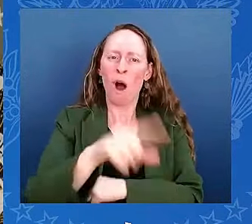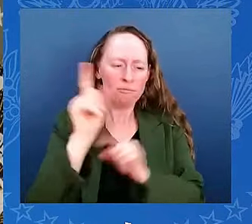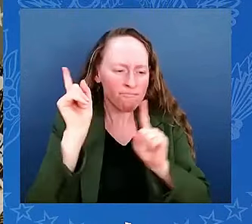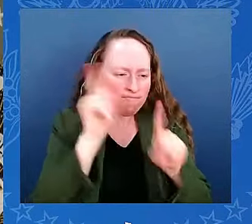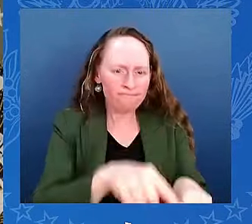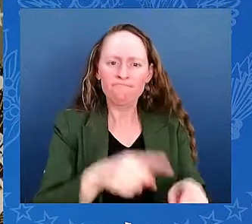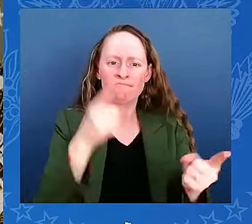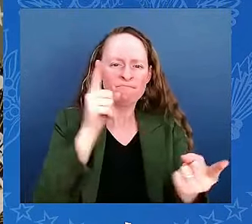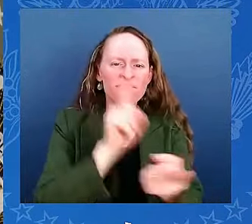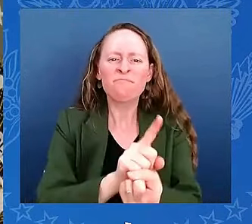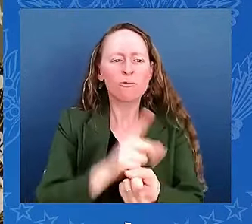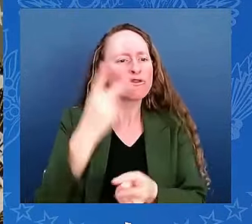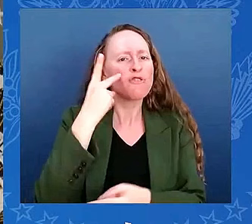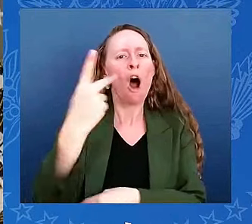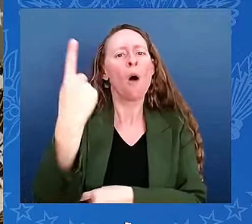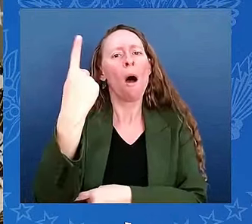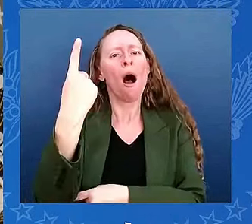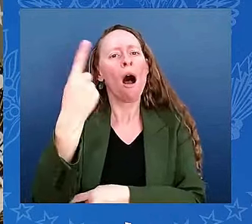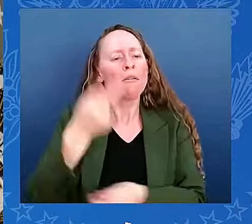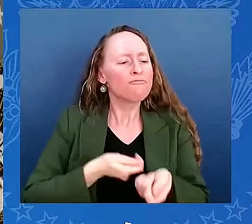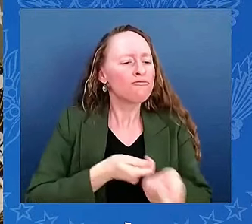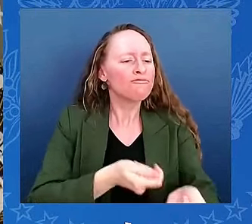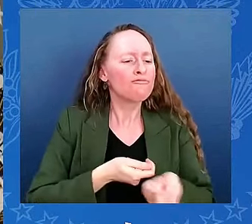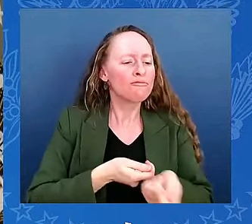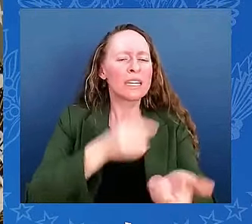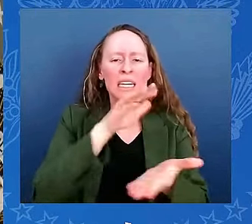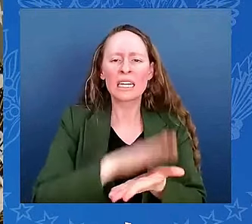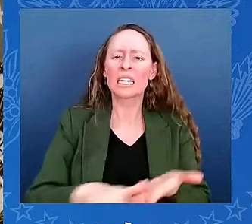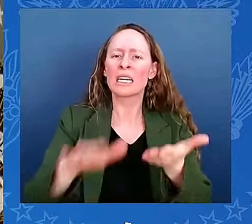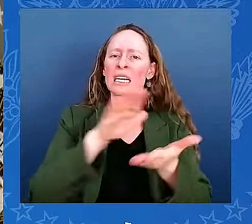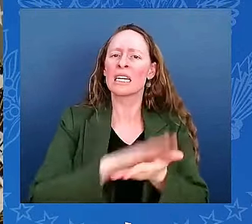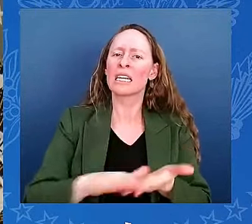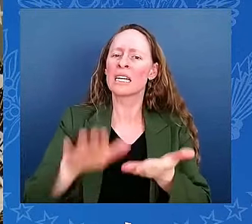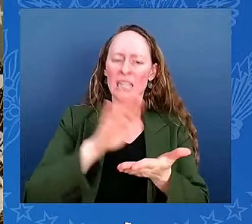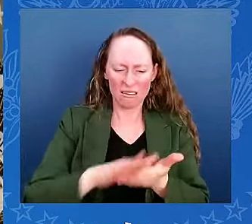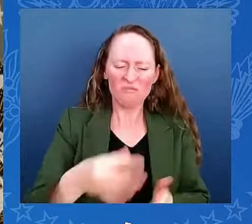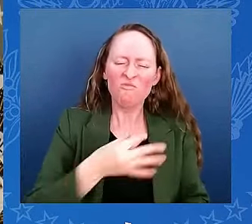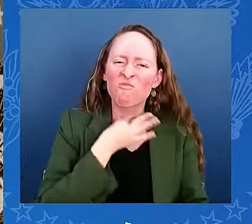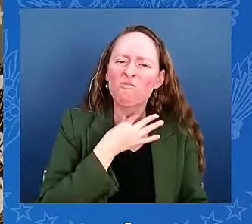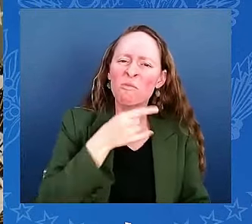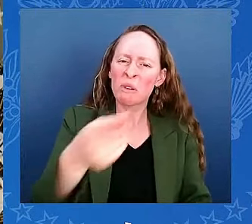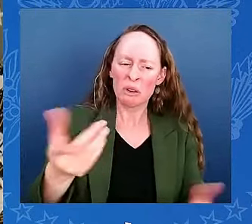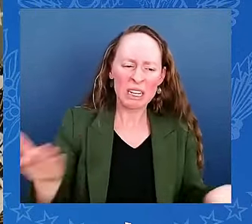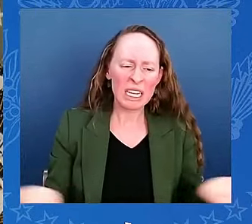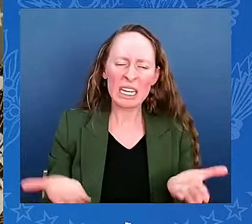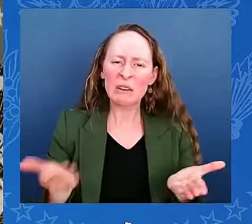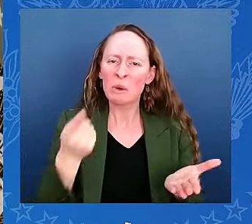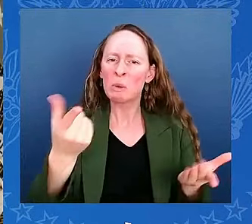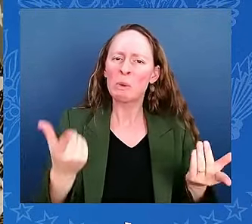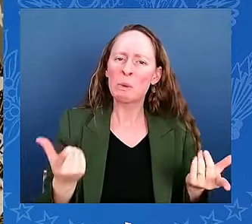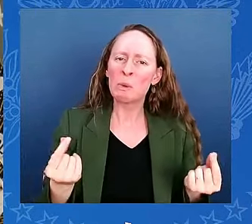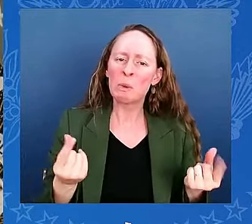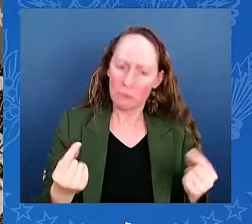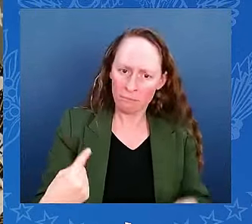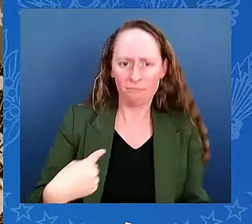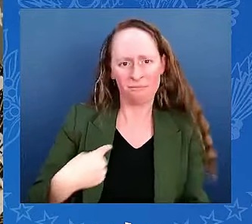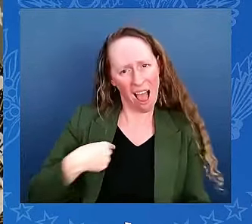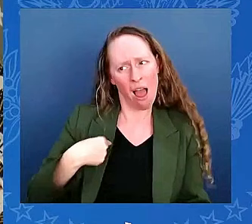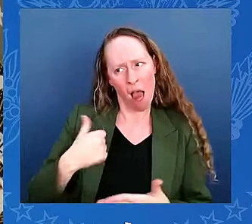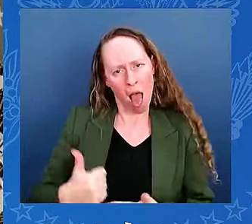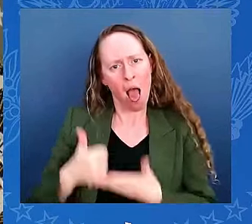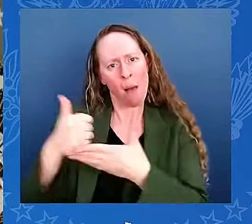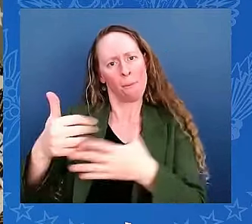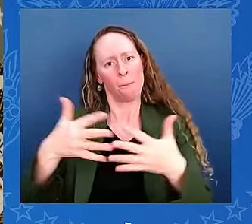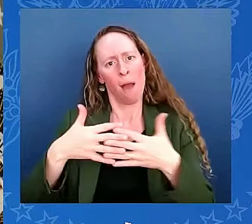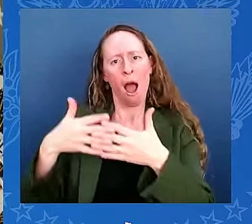I'm helping send America to the moon. Folks, no matter who you are, what you do, or where you come from, we